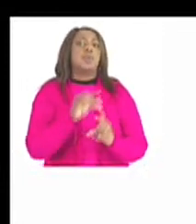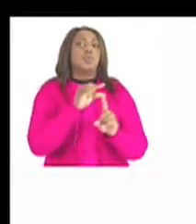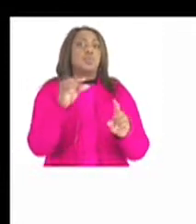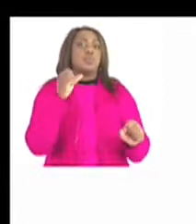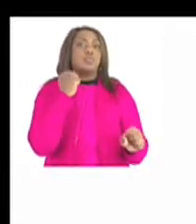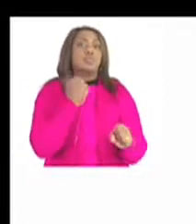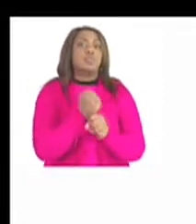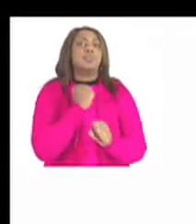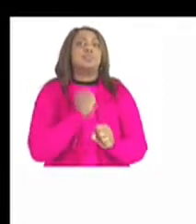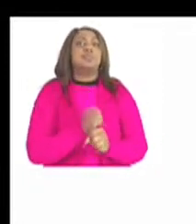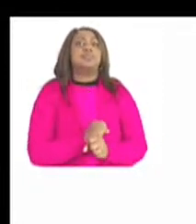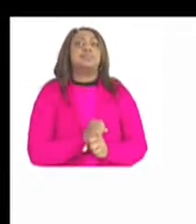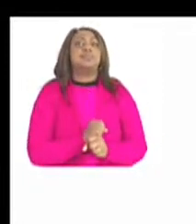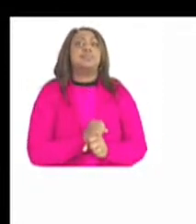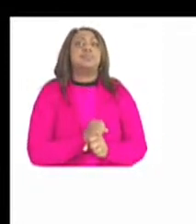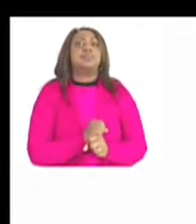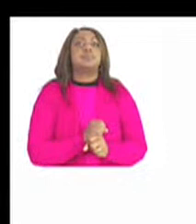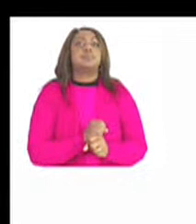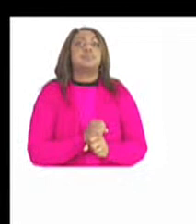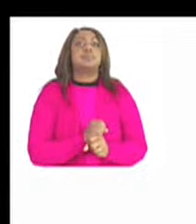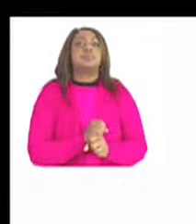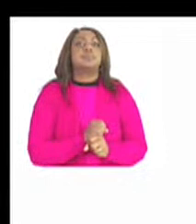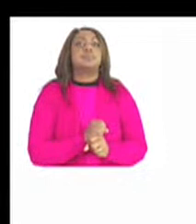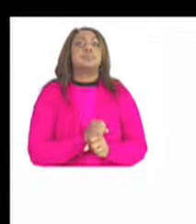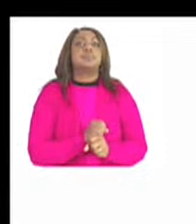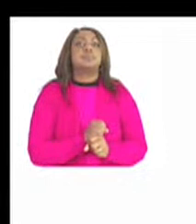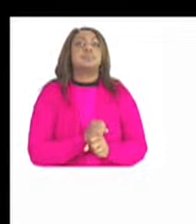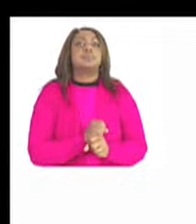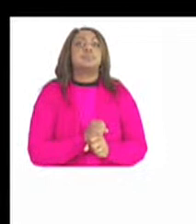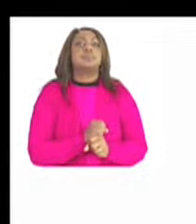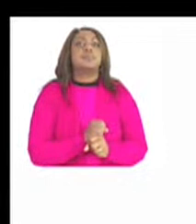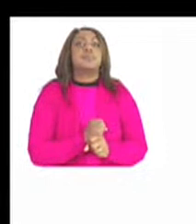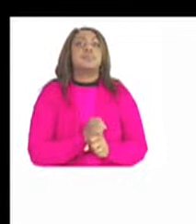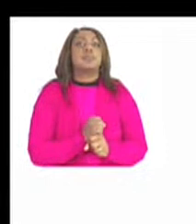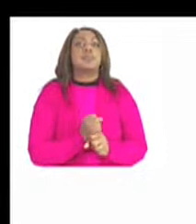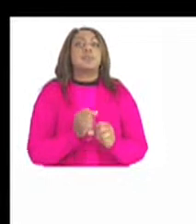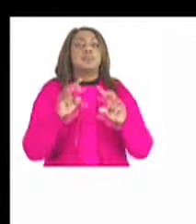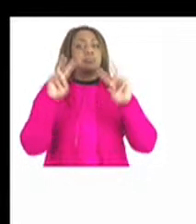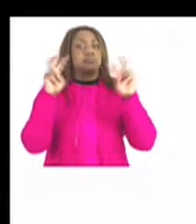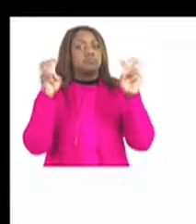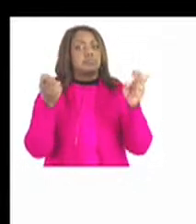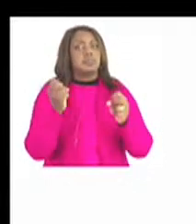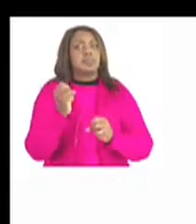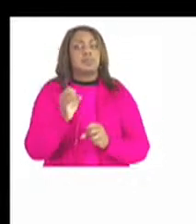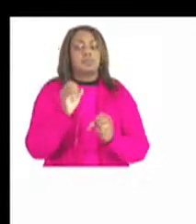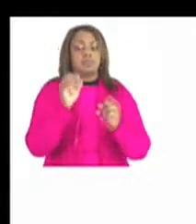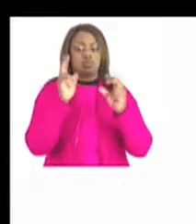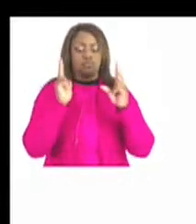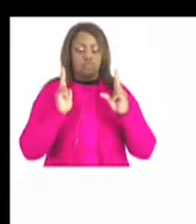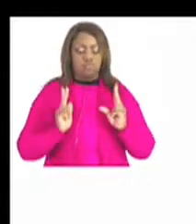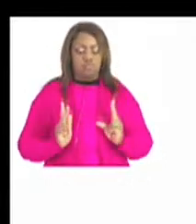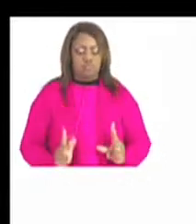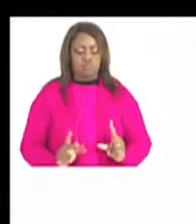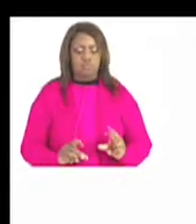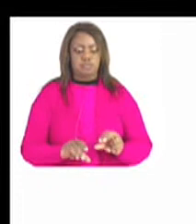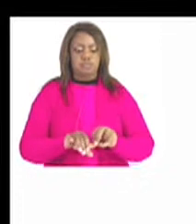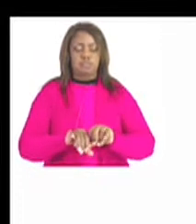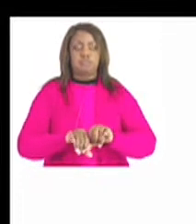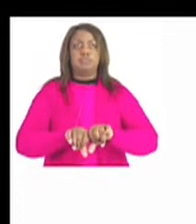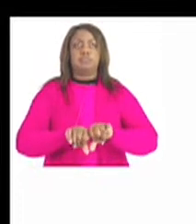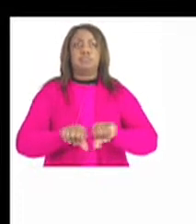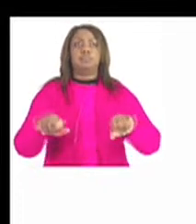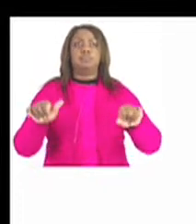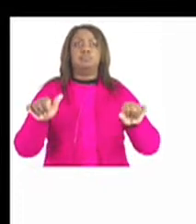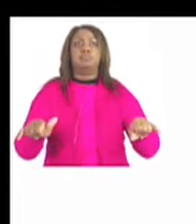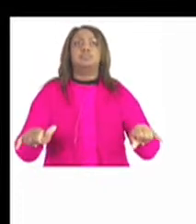there are some words that we will be using during our lesson which is body systems